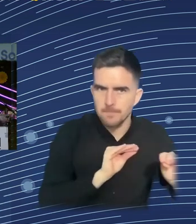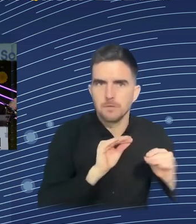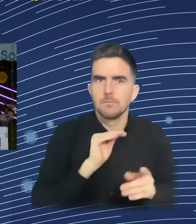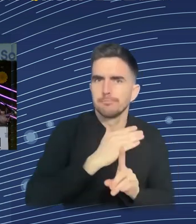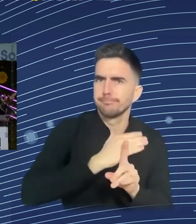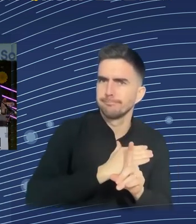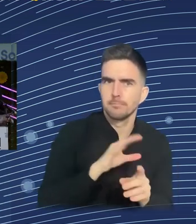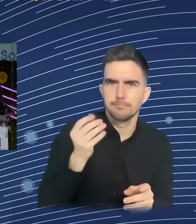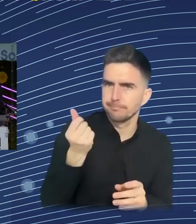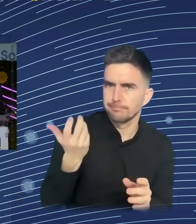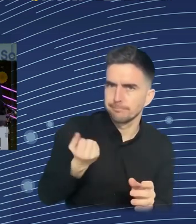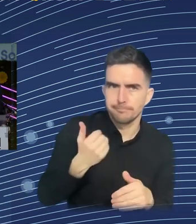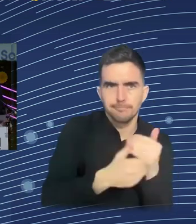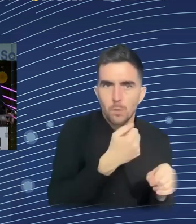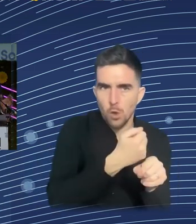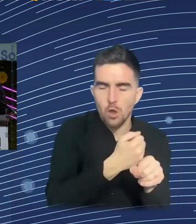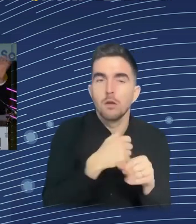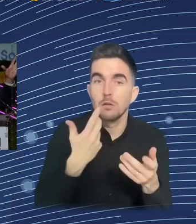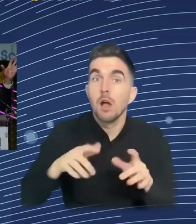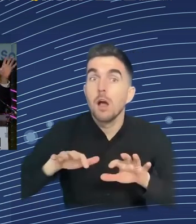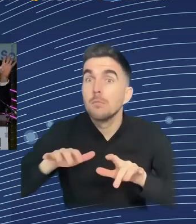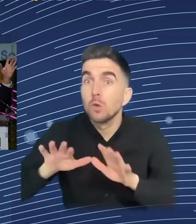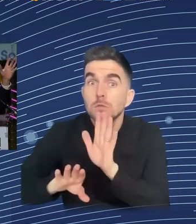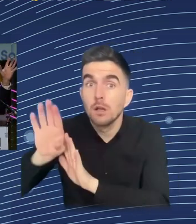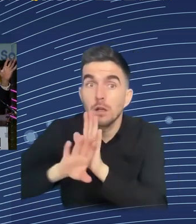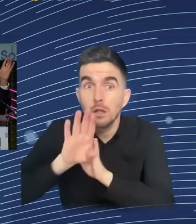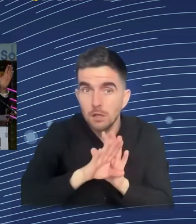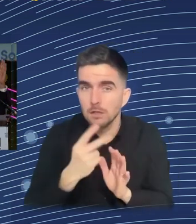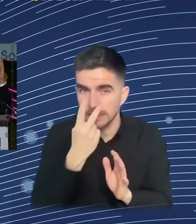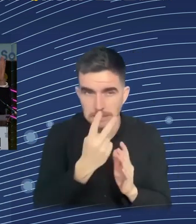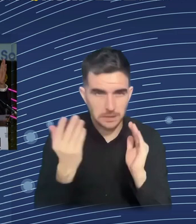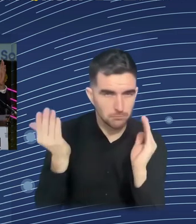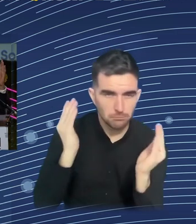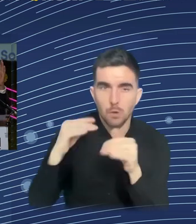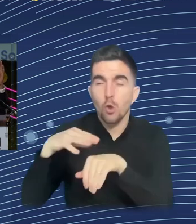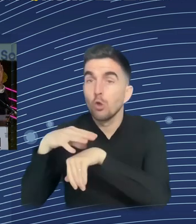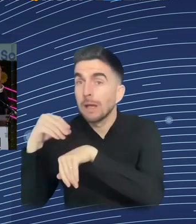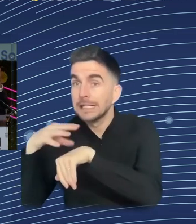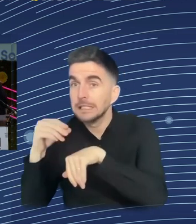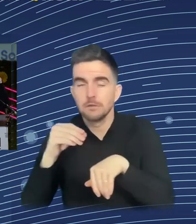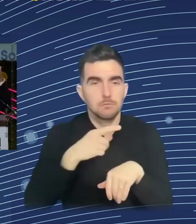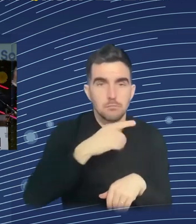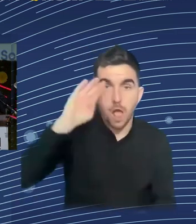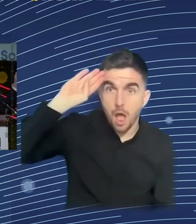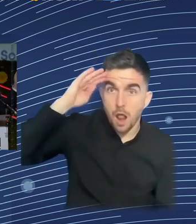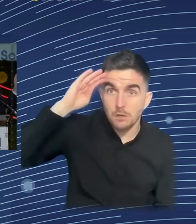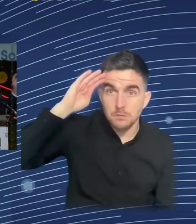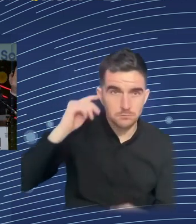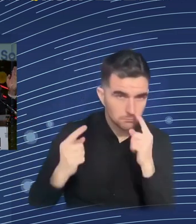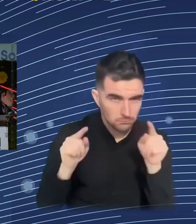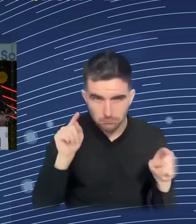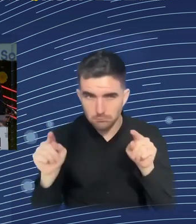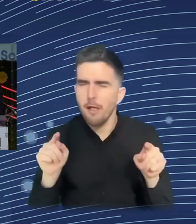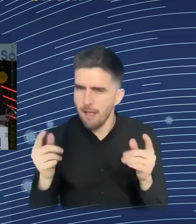And it's a typical scenario, you know, when you shock jobs in a certain range of the labor market, then those workers get jobs somewhere